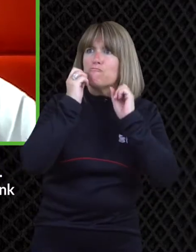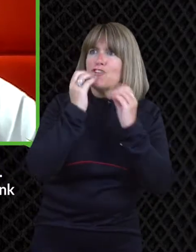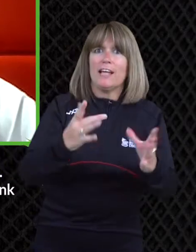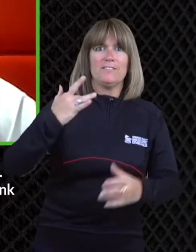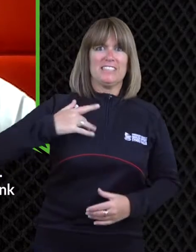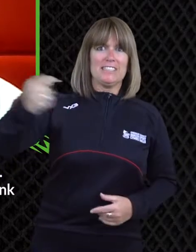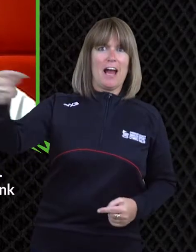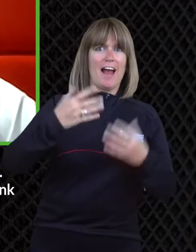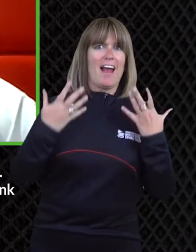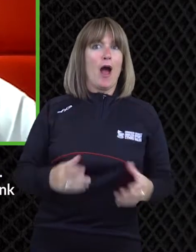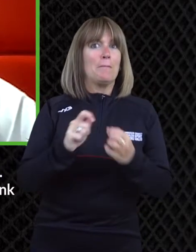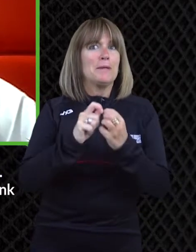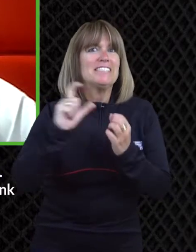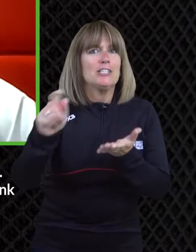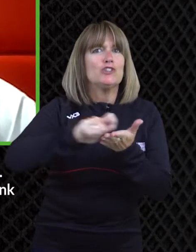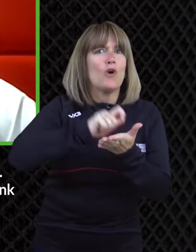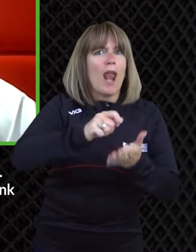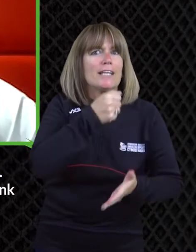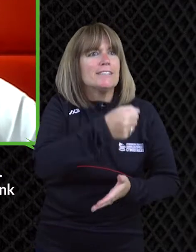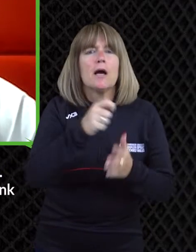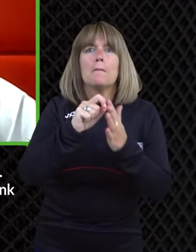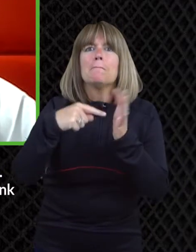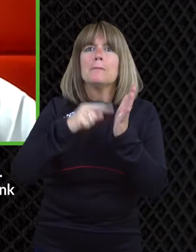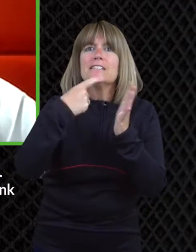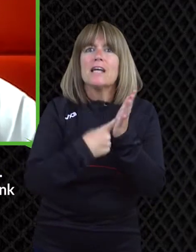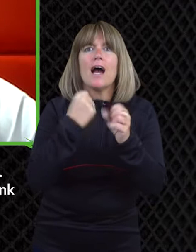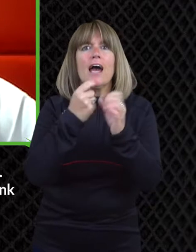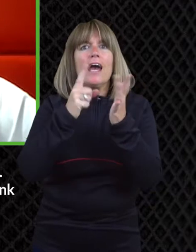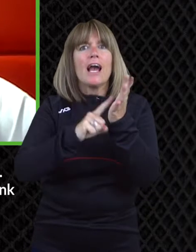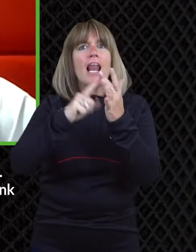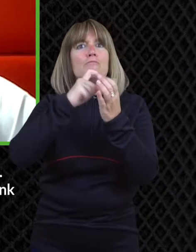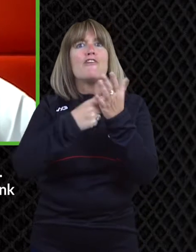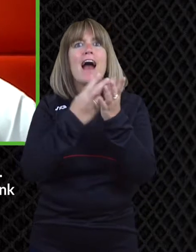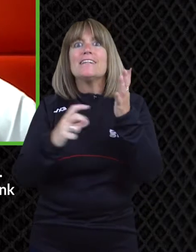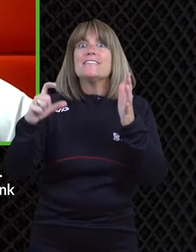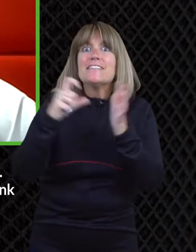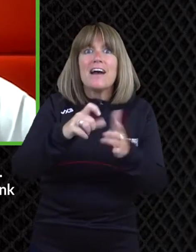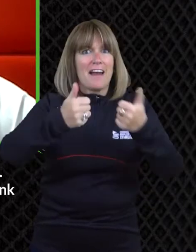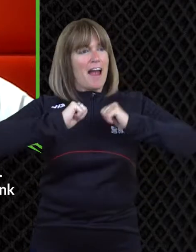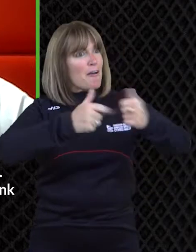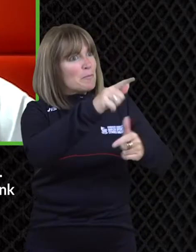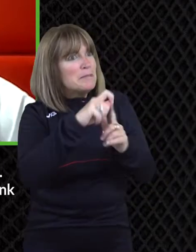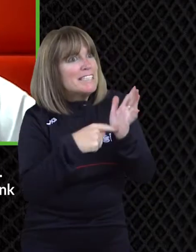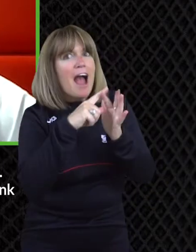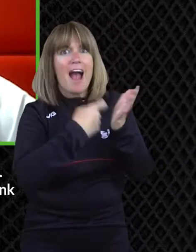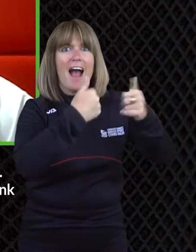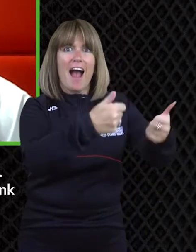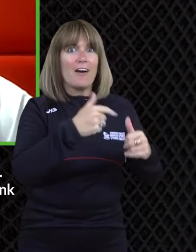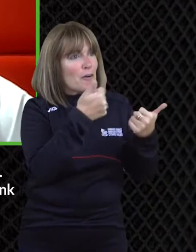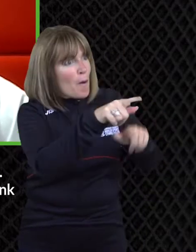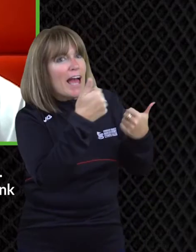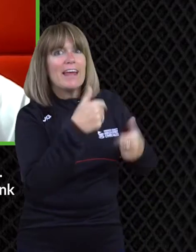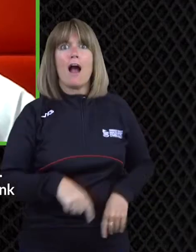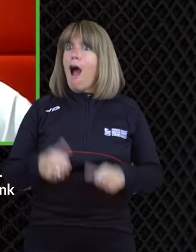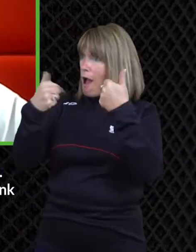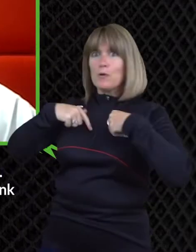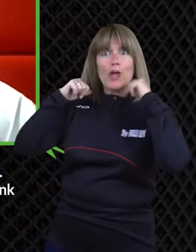i'm good uh good thank you getting ready for the um the winter paralympics now well to watch it all the way from uh from um